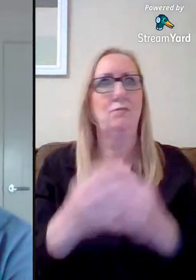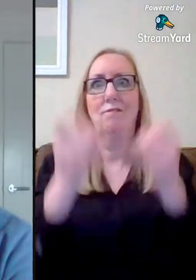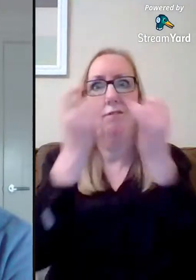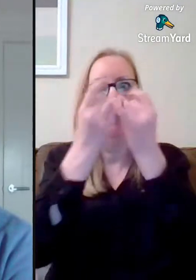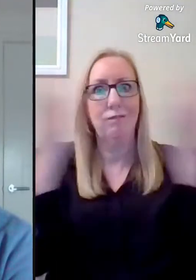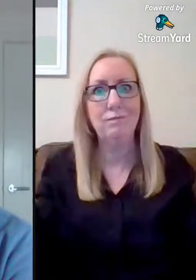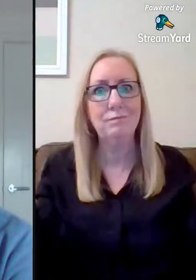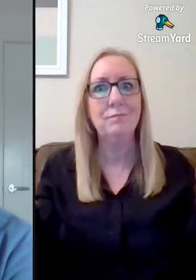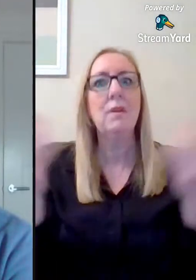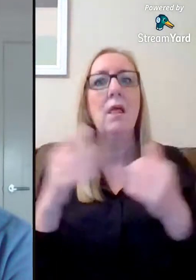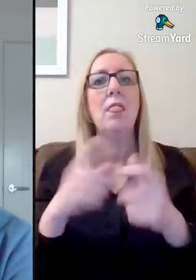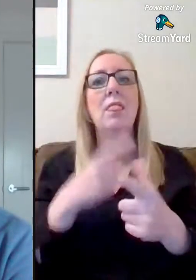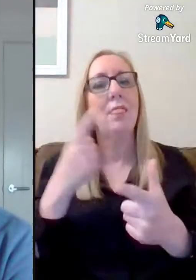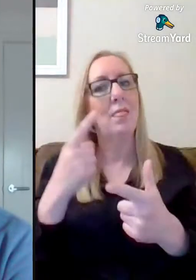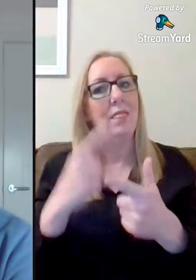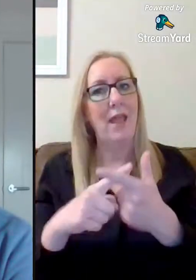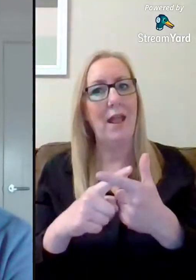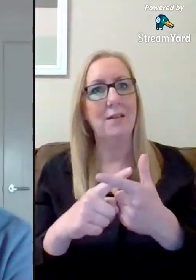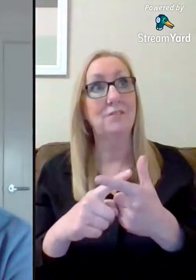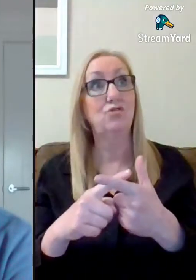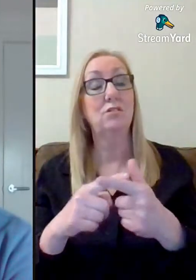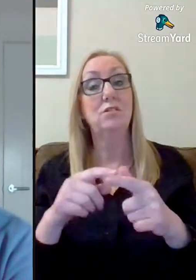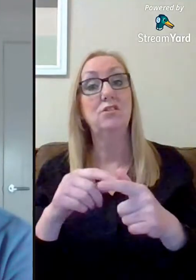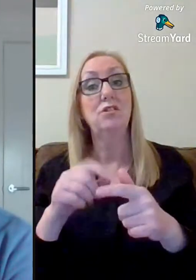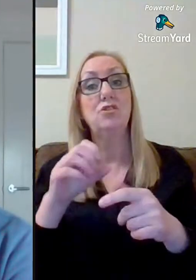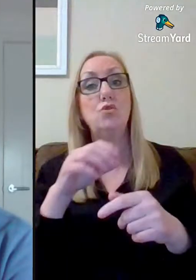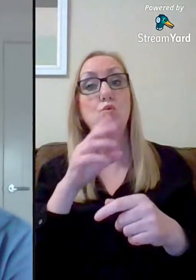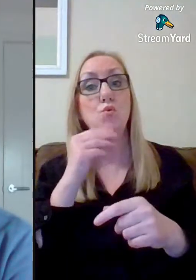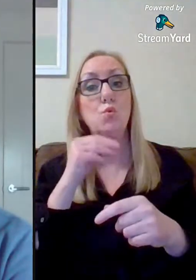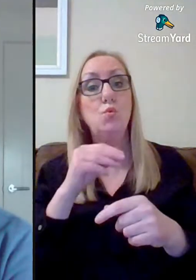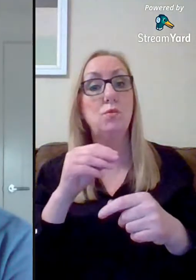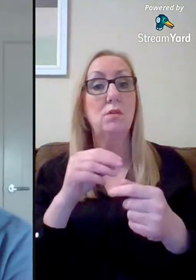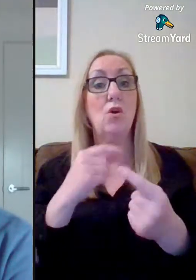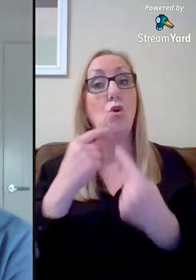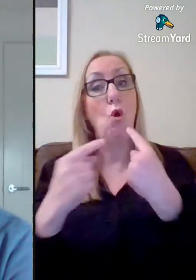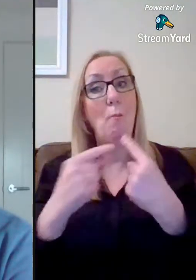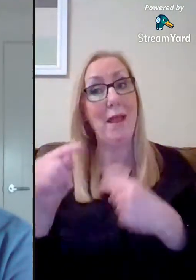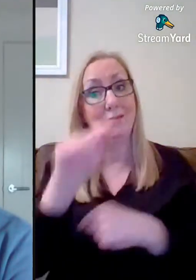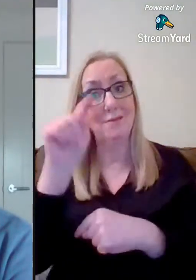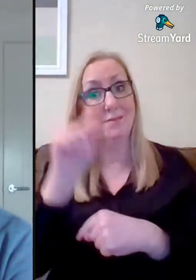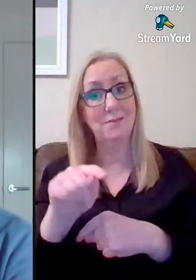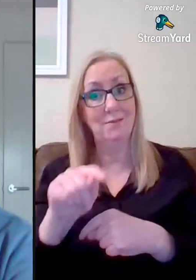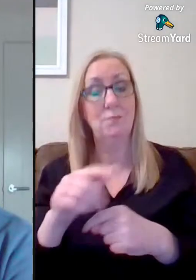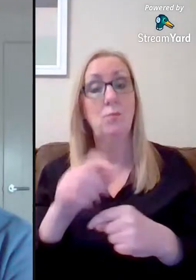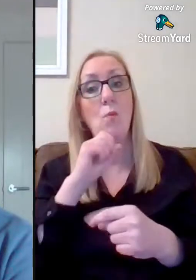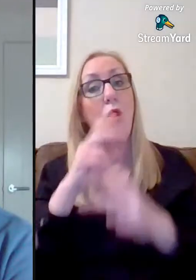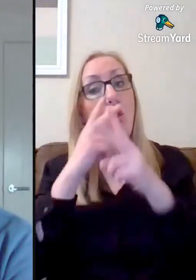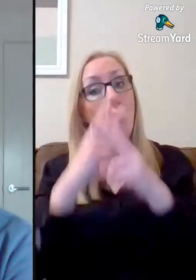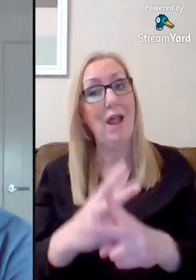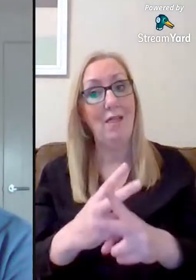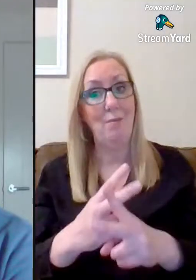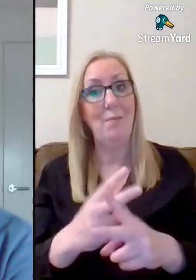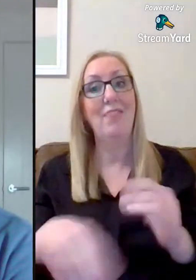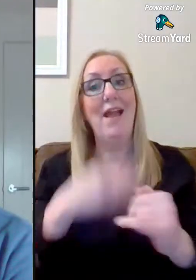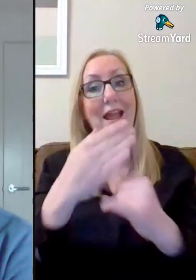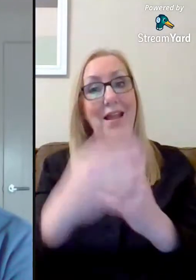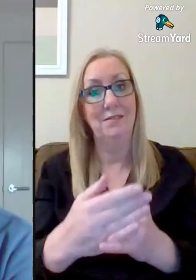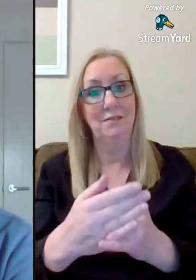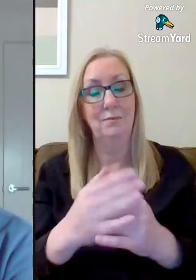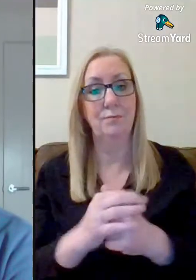of Mr. Reid's presentation, some of those questions might be answered, but that's okay. We'll look at them one at time at the end.